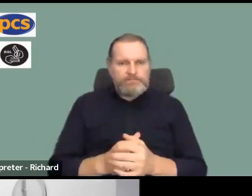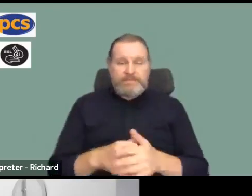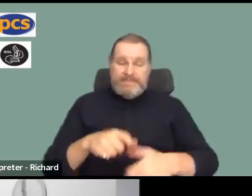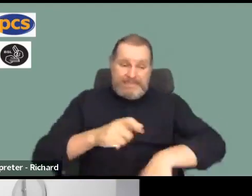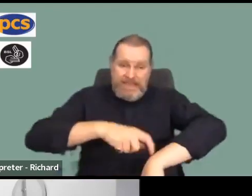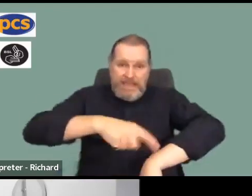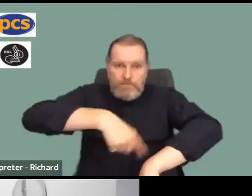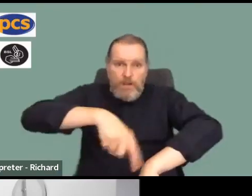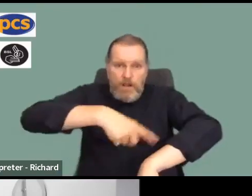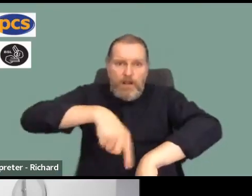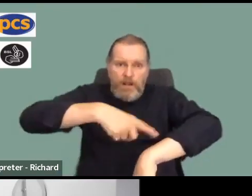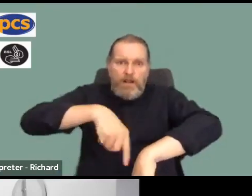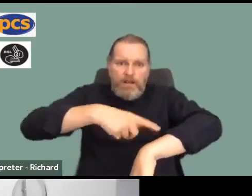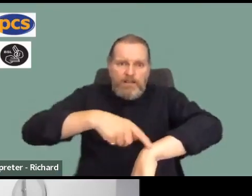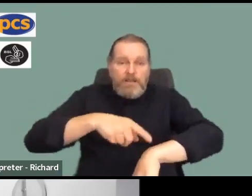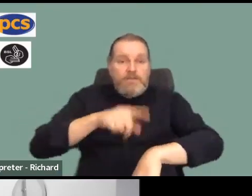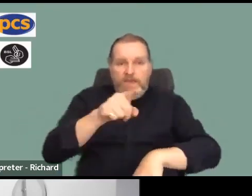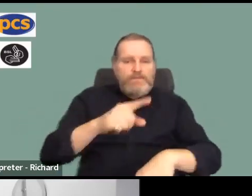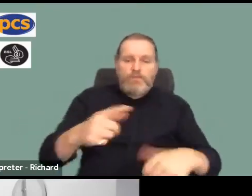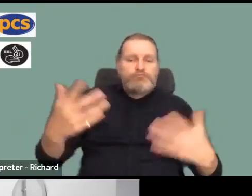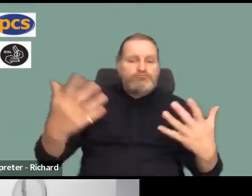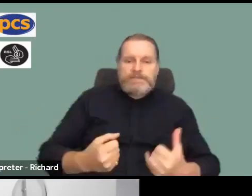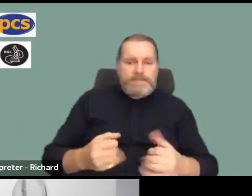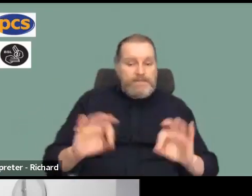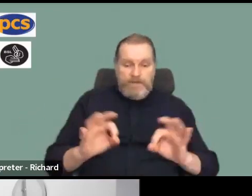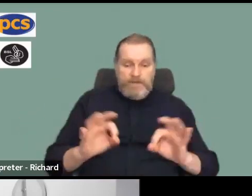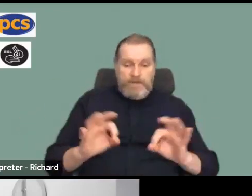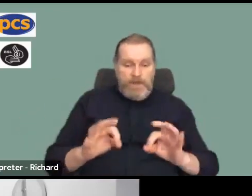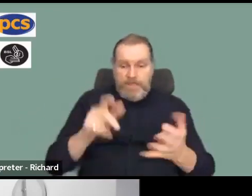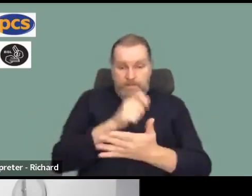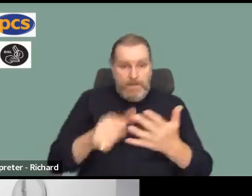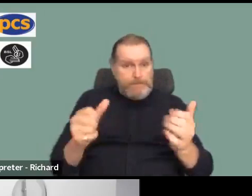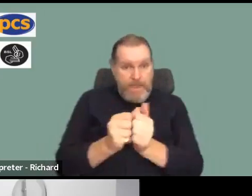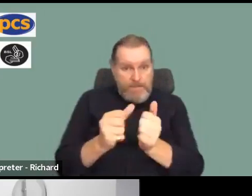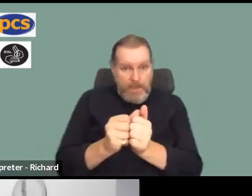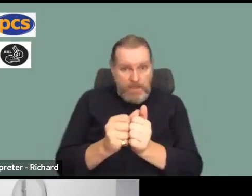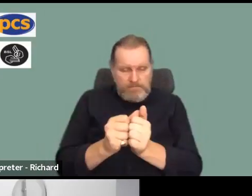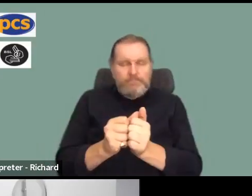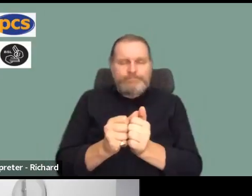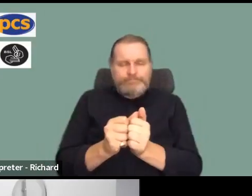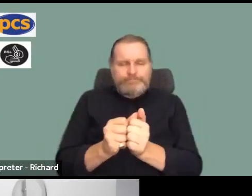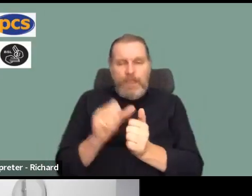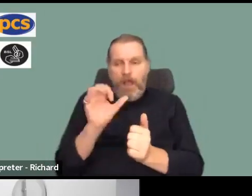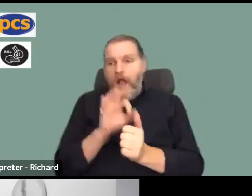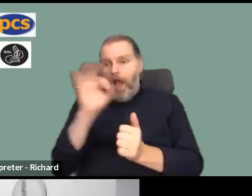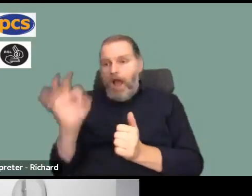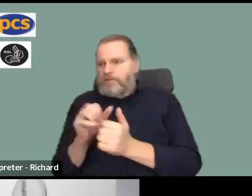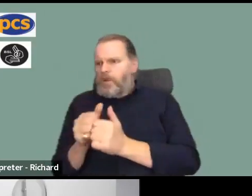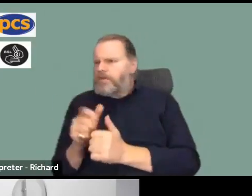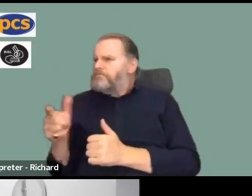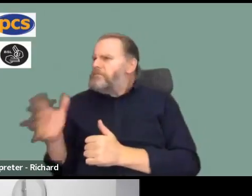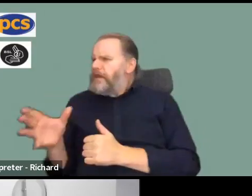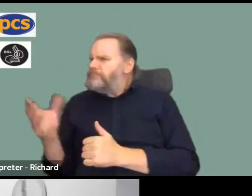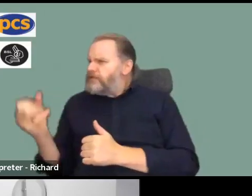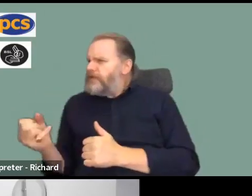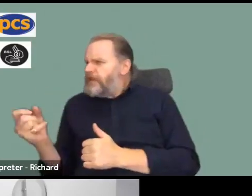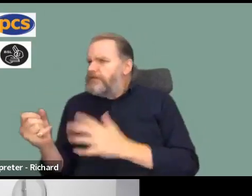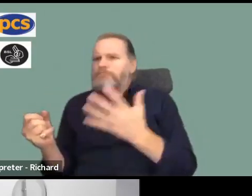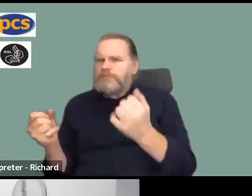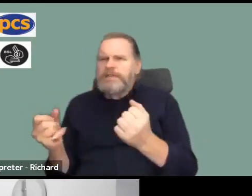takes a bit of time so if you haven't had a ballot paper ask someone ask a colleague if they had their ballot paper ask them if they voted